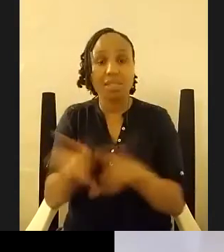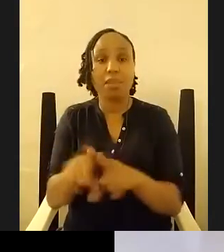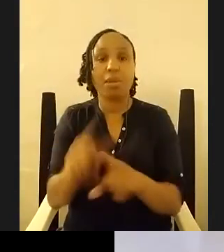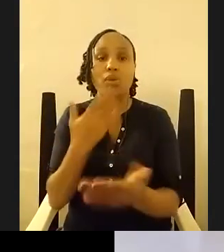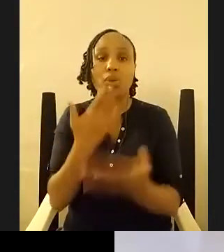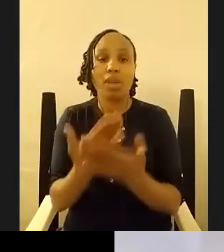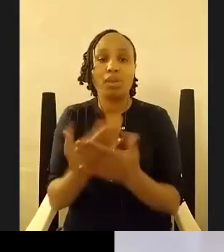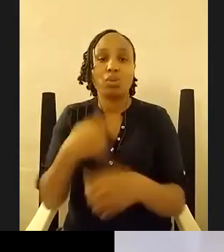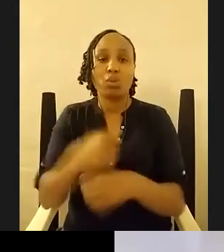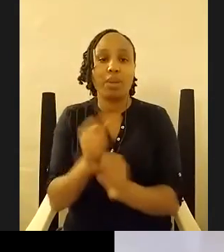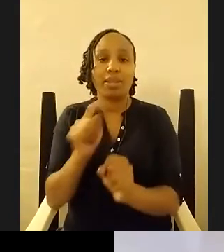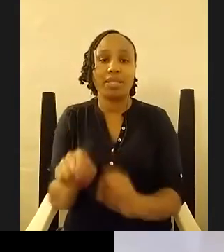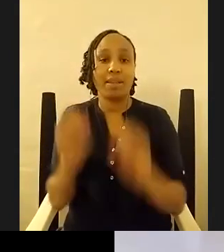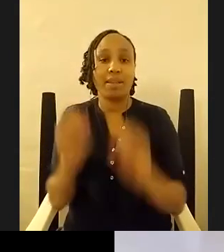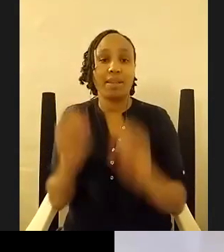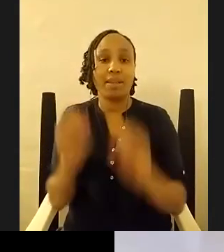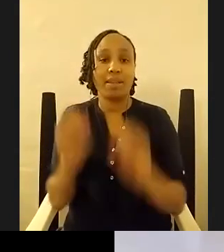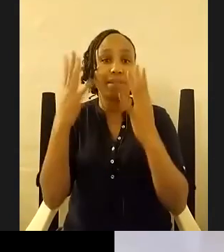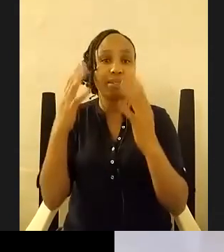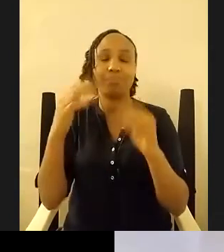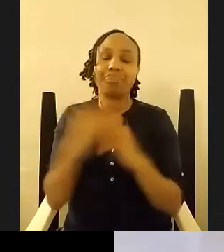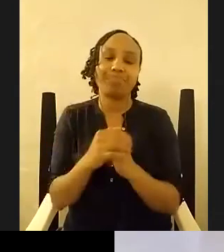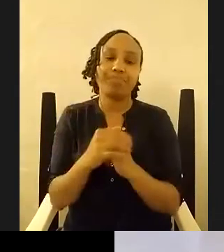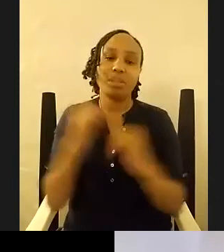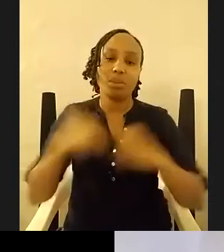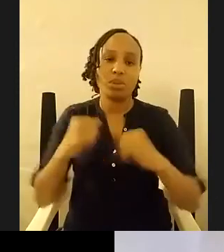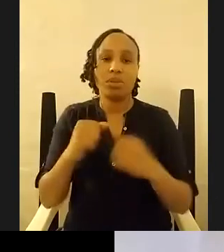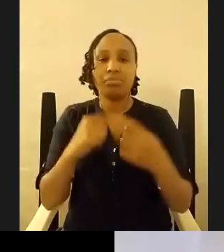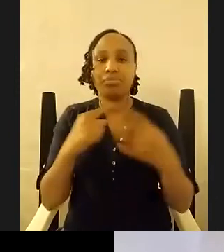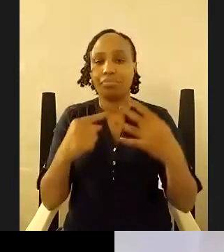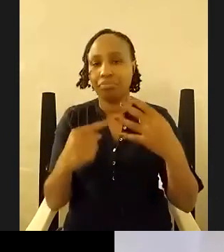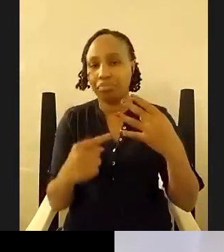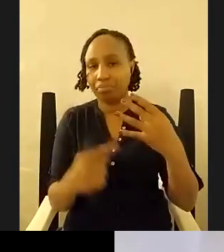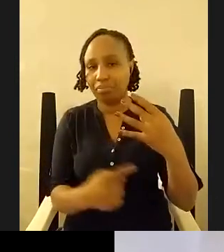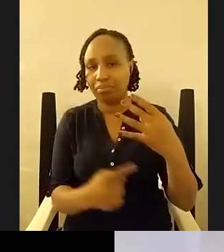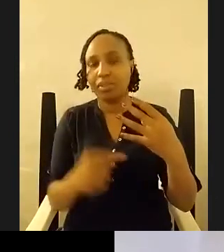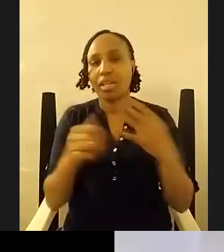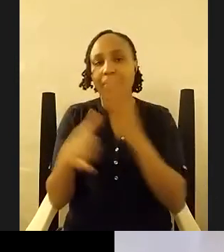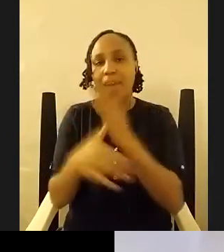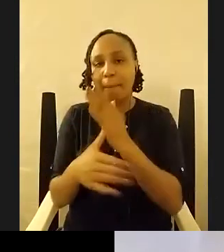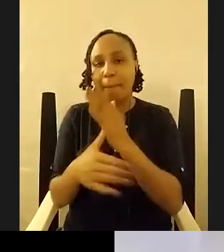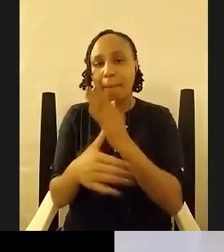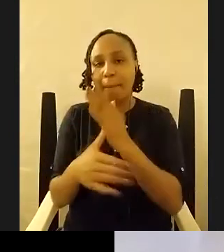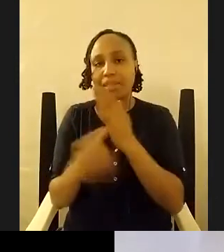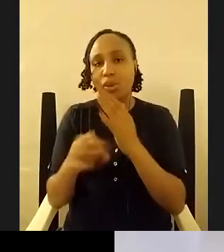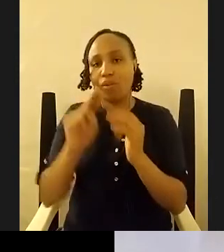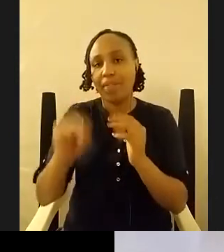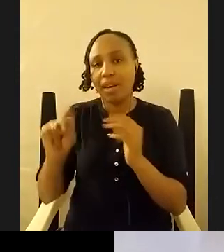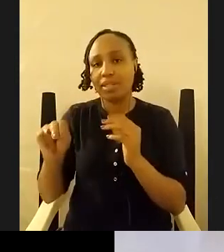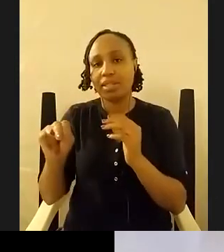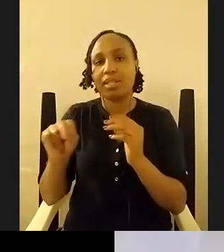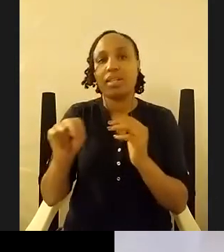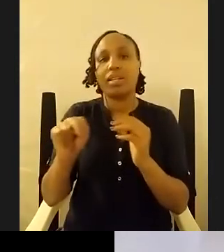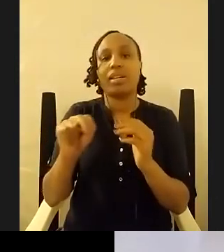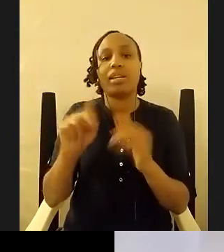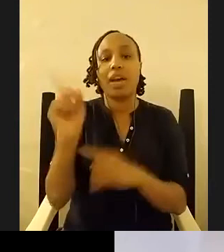wild book capital sigrid rosing trust the embassy of the netherlands in nairobi and all the wonderful people at book bank who have